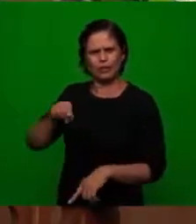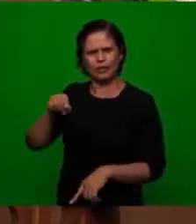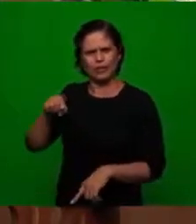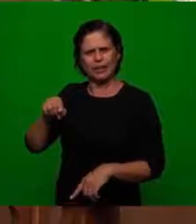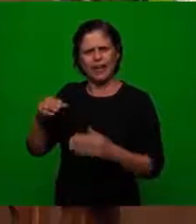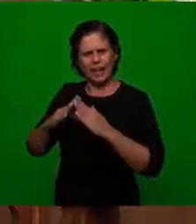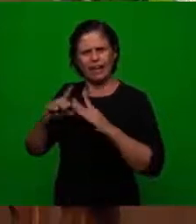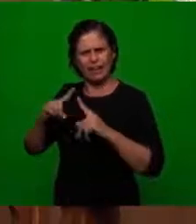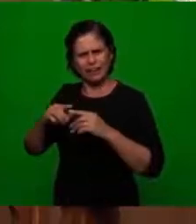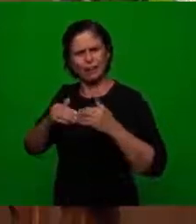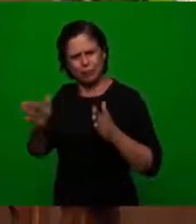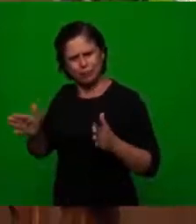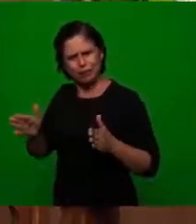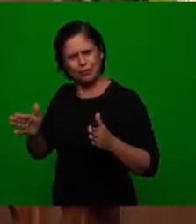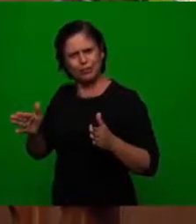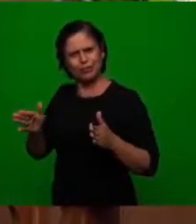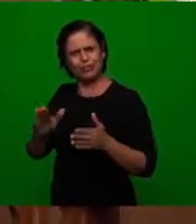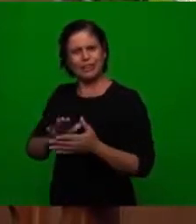so the church